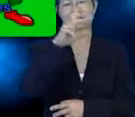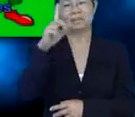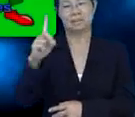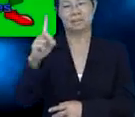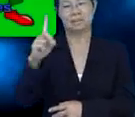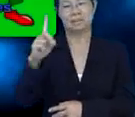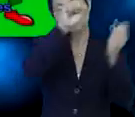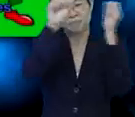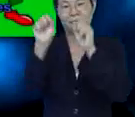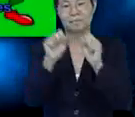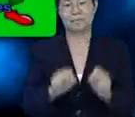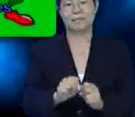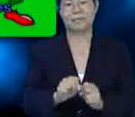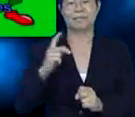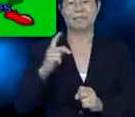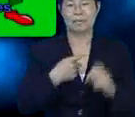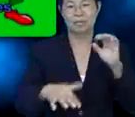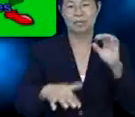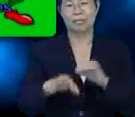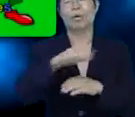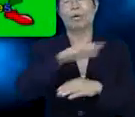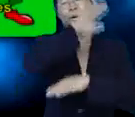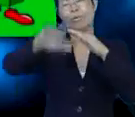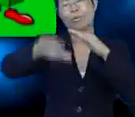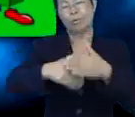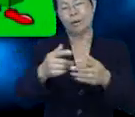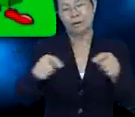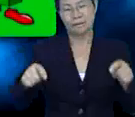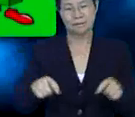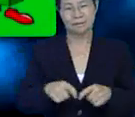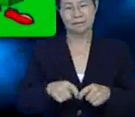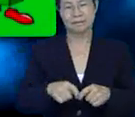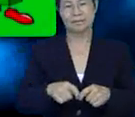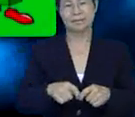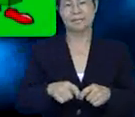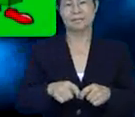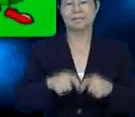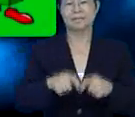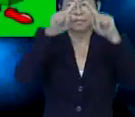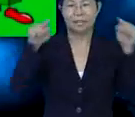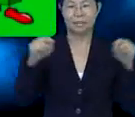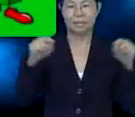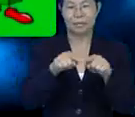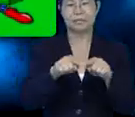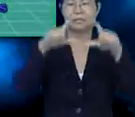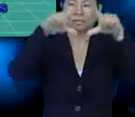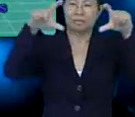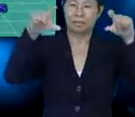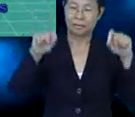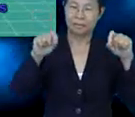Prisms are three-dimensional shapes. Prisms can find them all over the place.